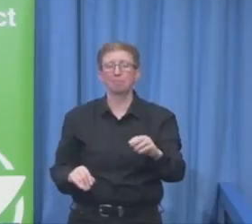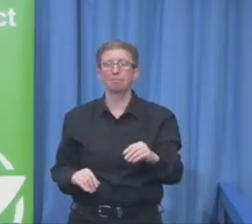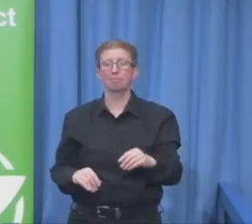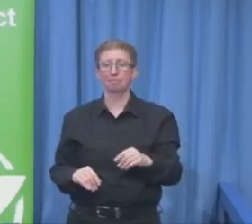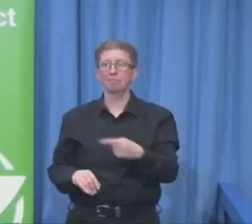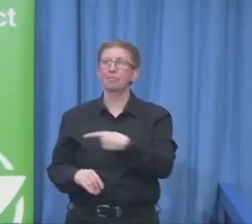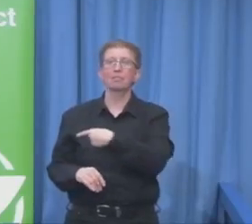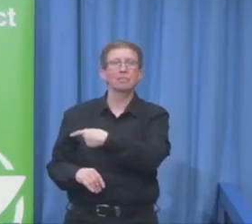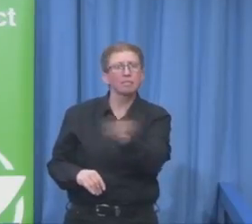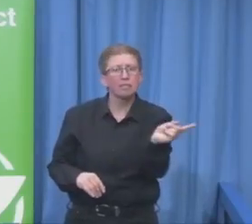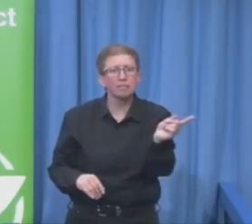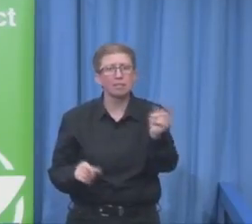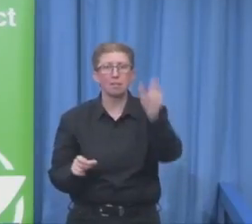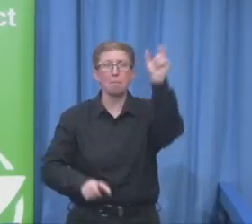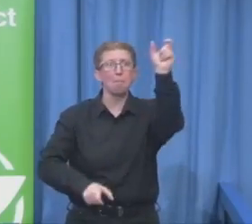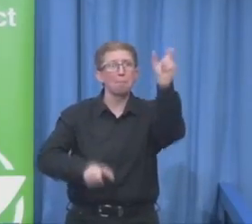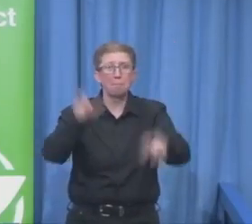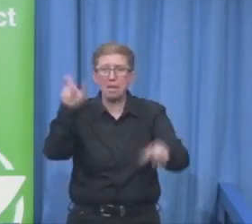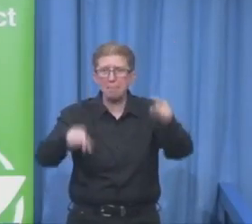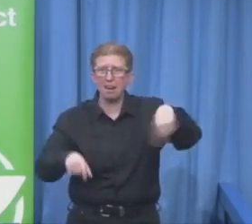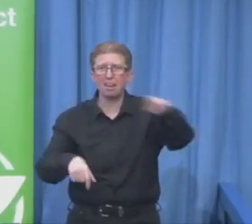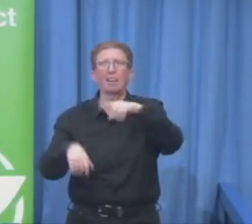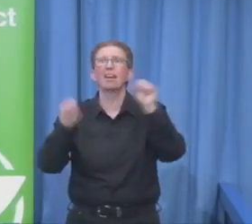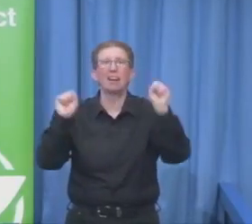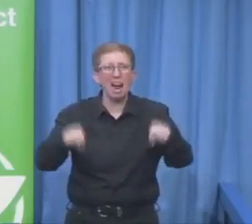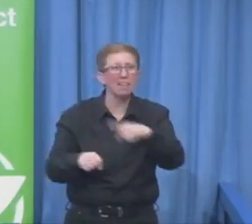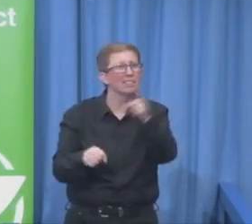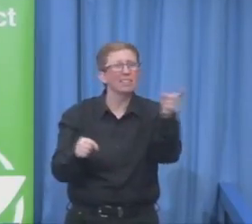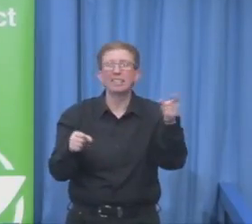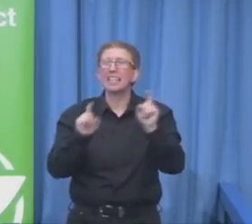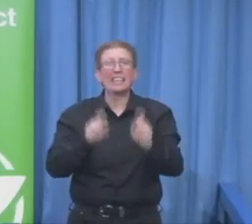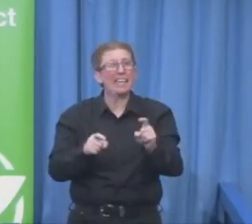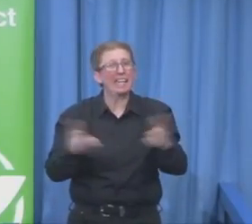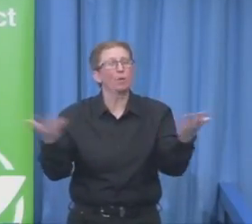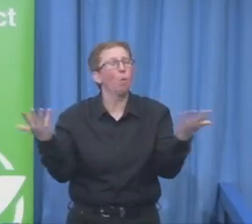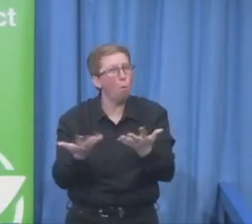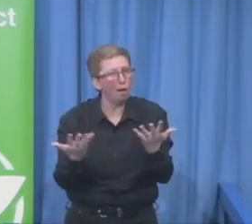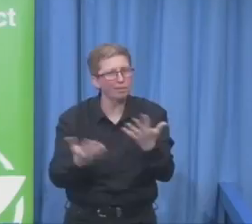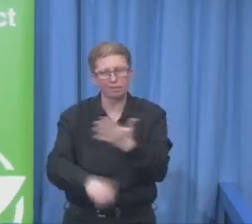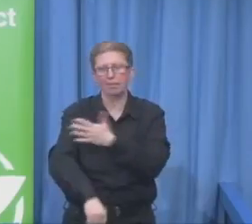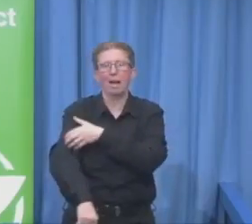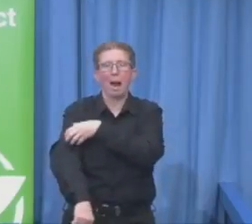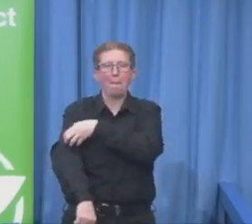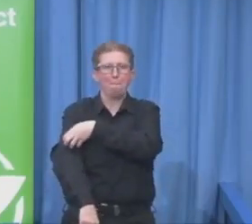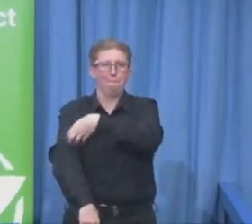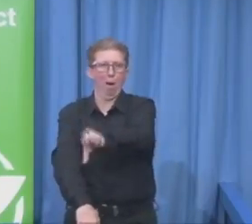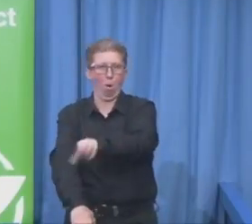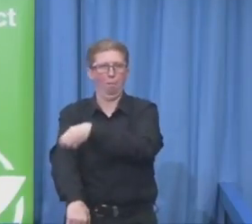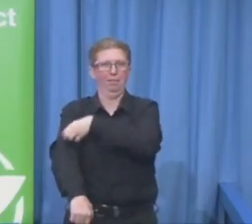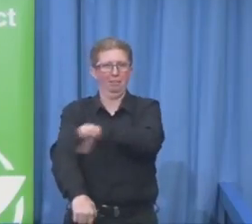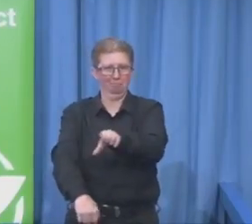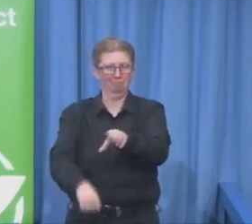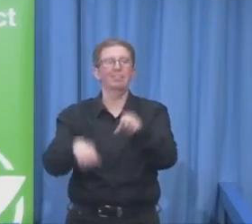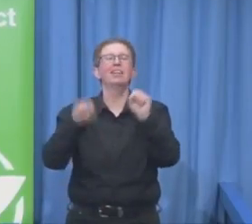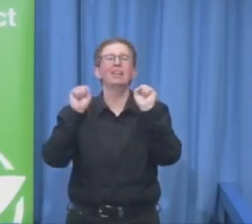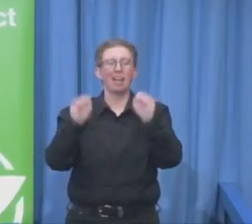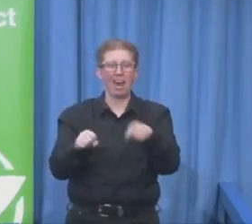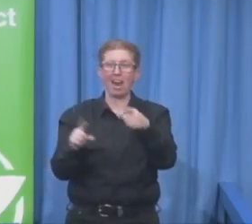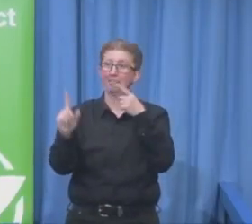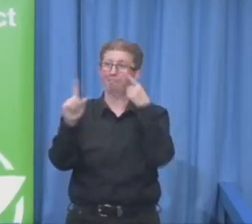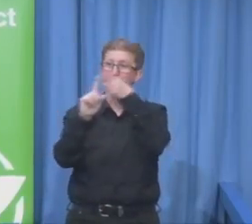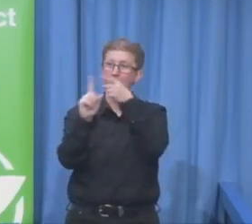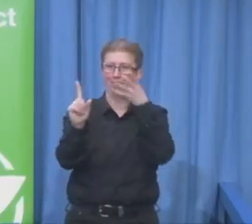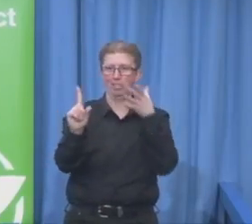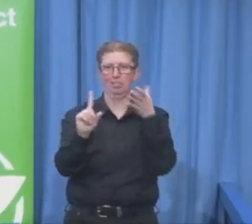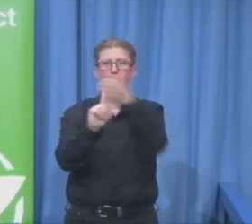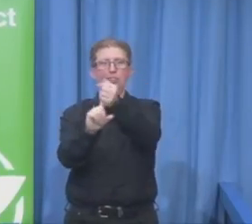develop their own great goals in their life. And that is it, what I will try, what